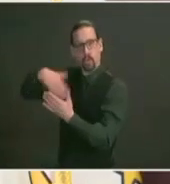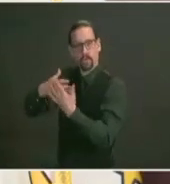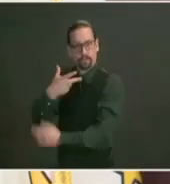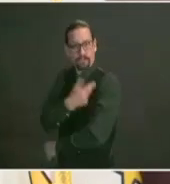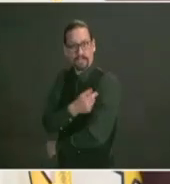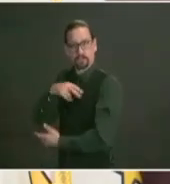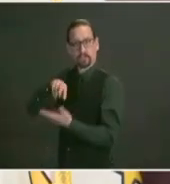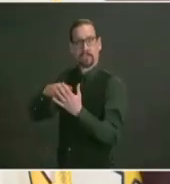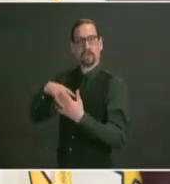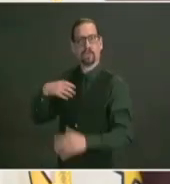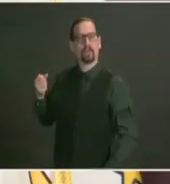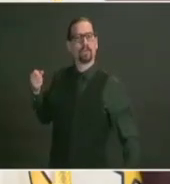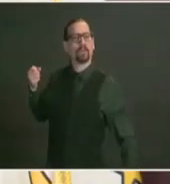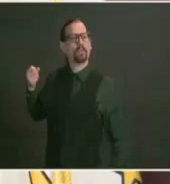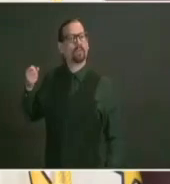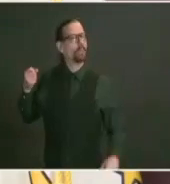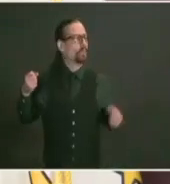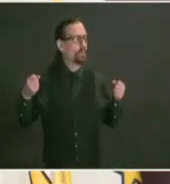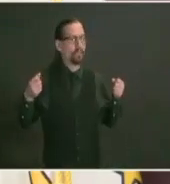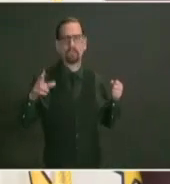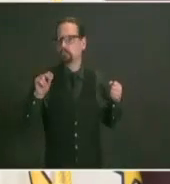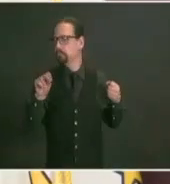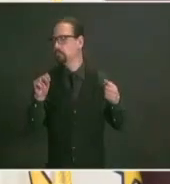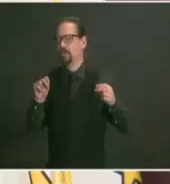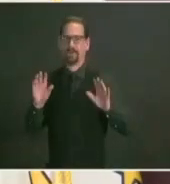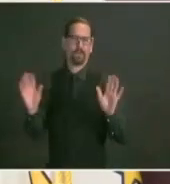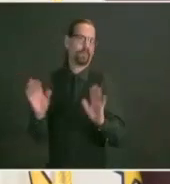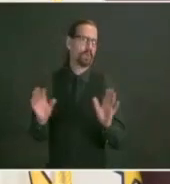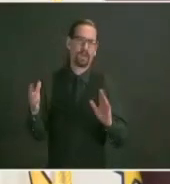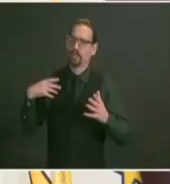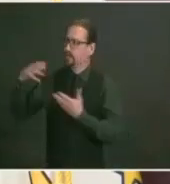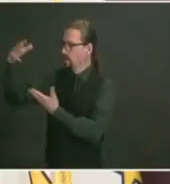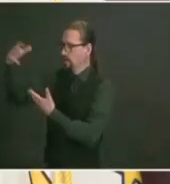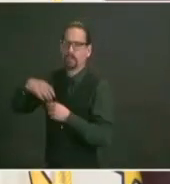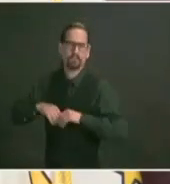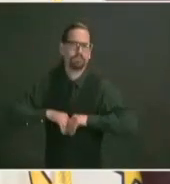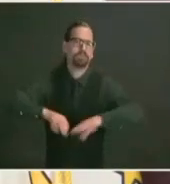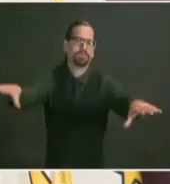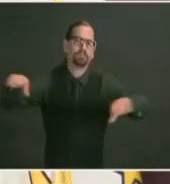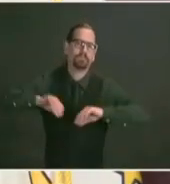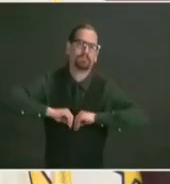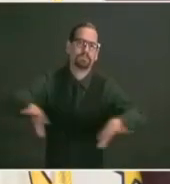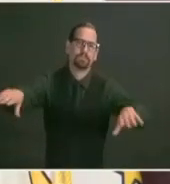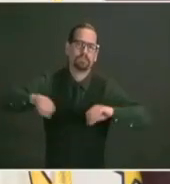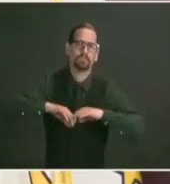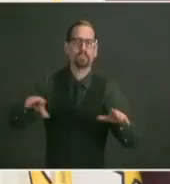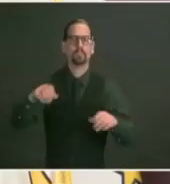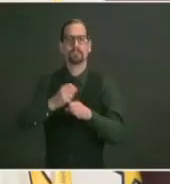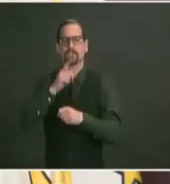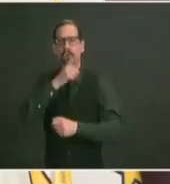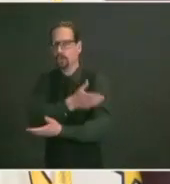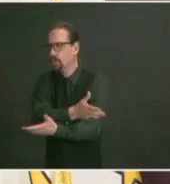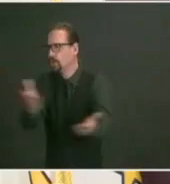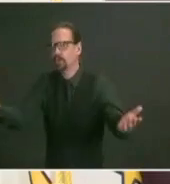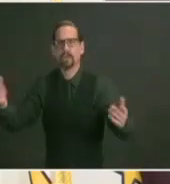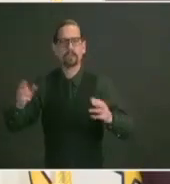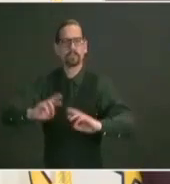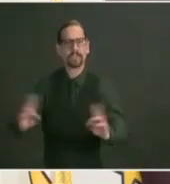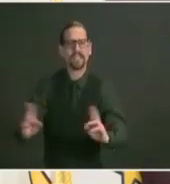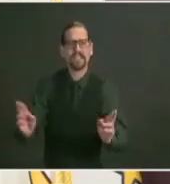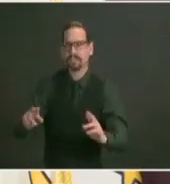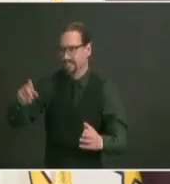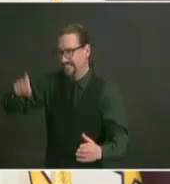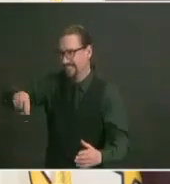increases we are prepared supporting our communities as we merge municipal vaccine sites into strategic